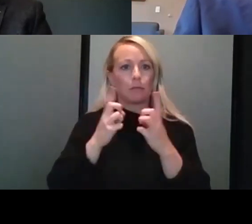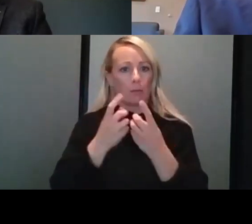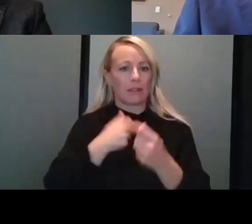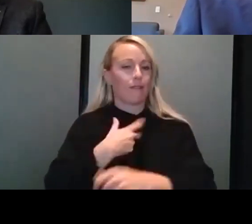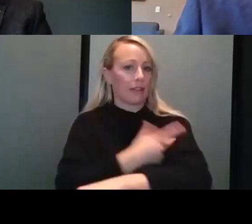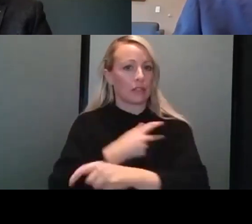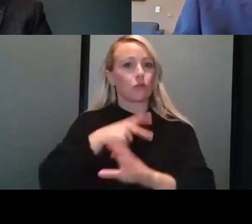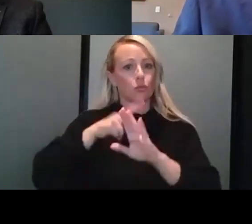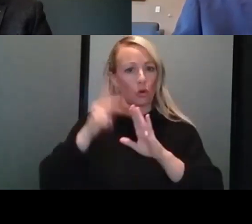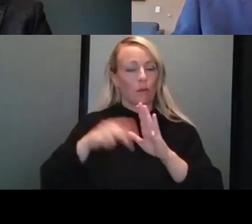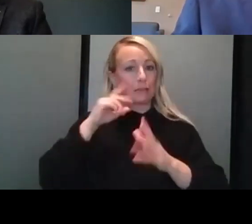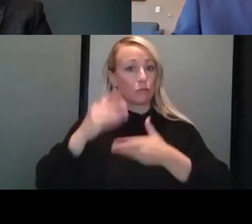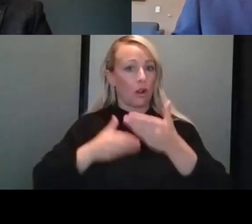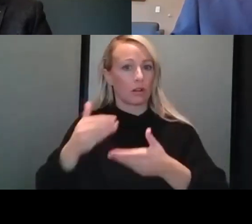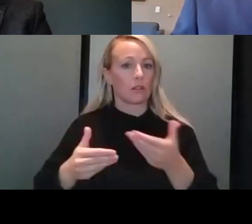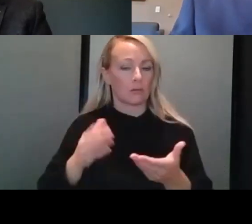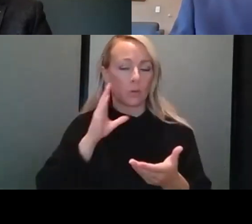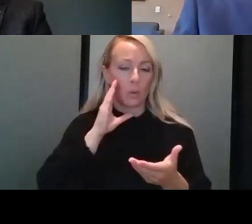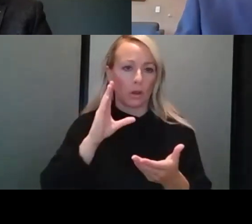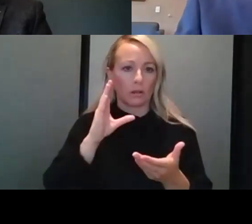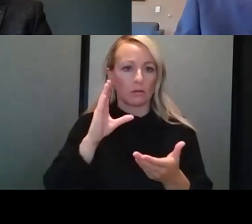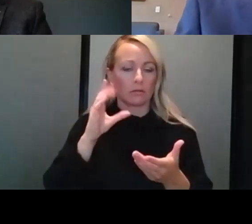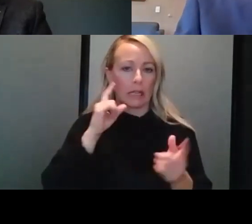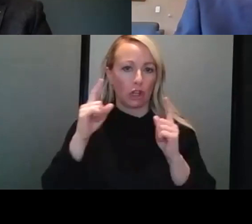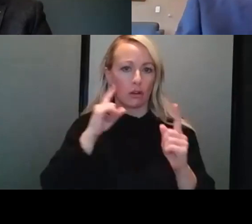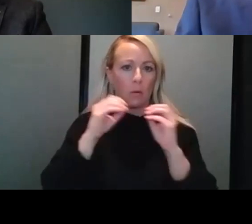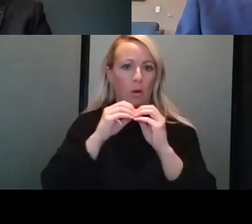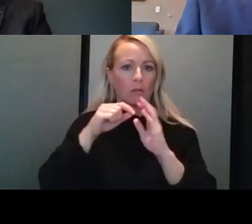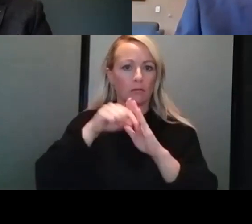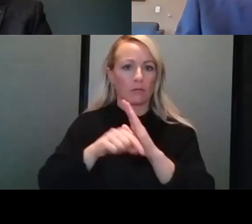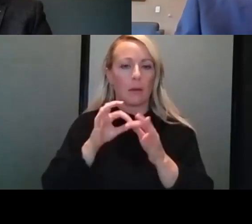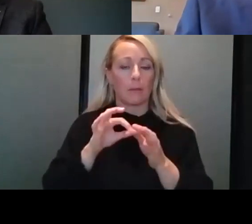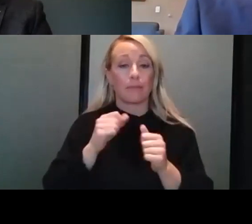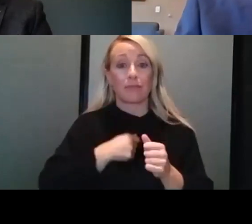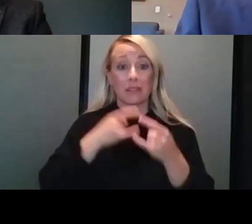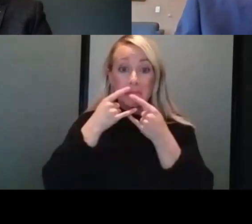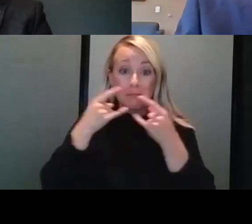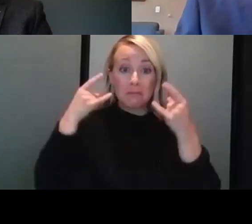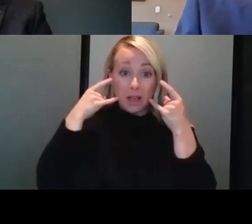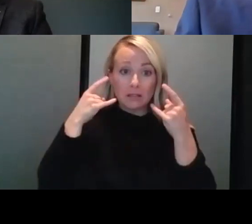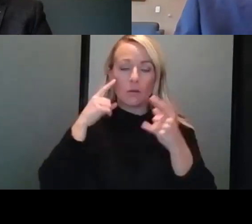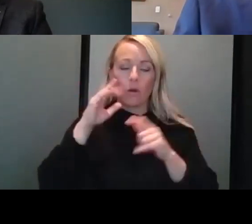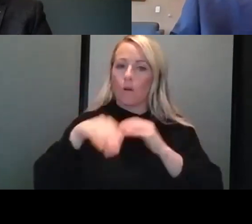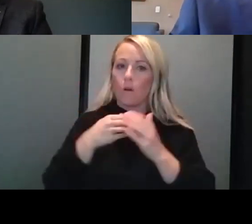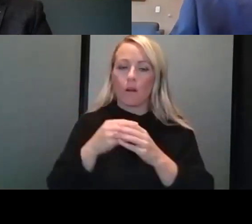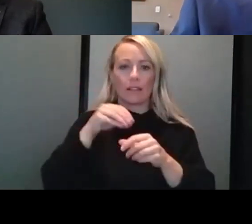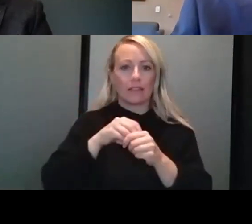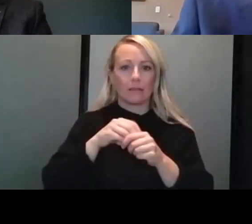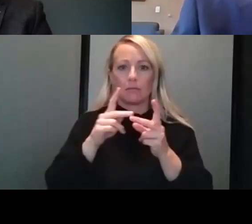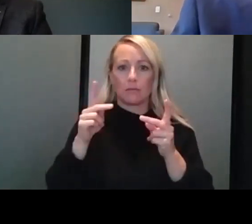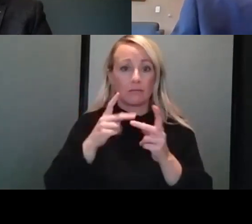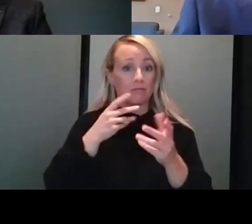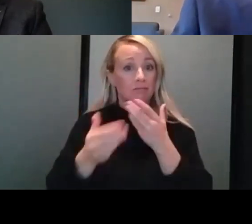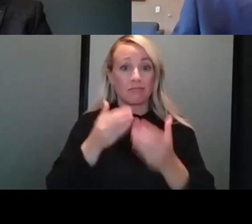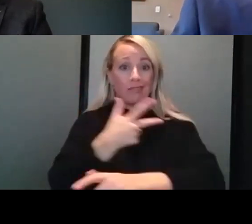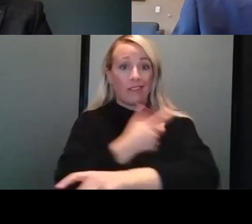in progress that I'm sure you'll hear more about. Masking of all in indoor spaces, whether vaccinated or not,